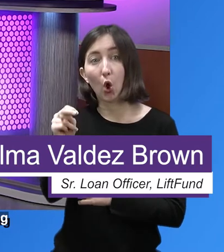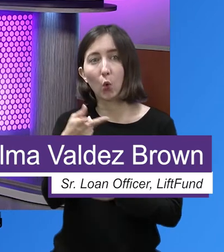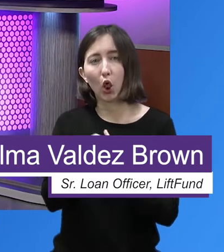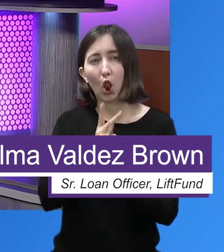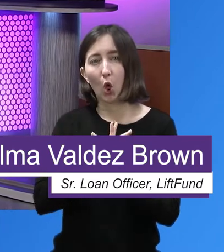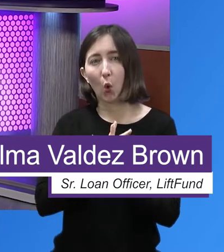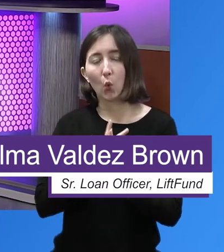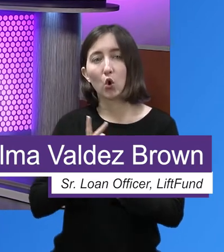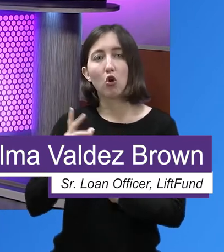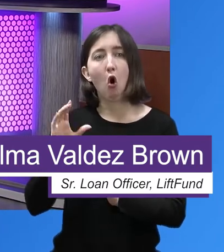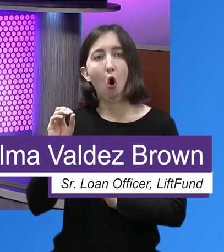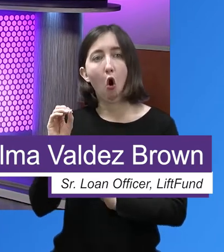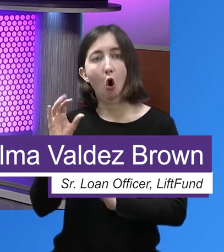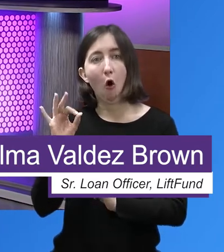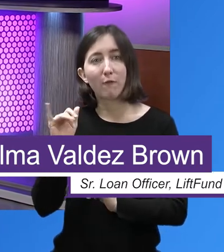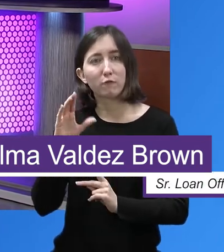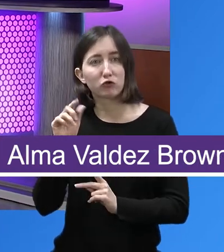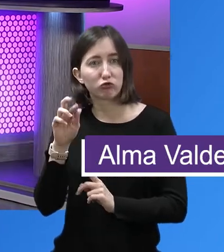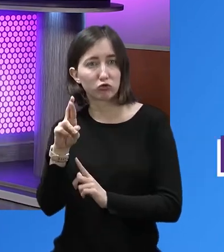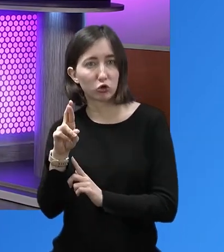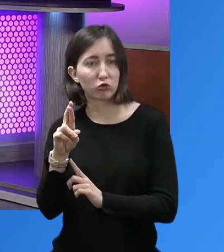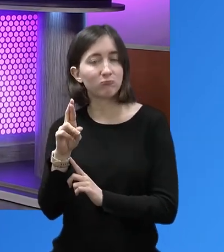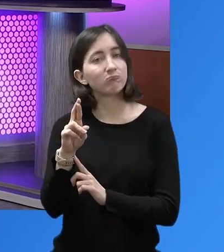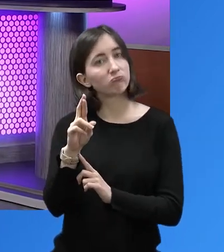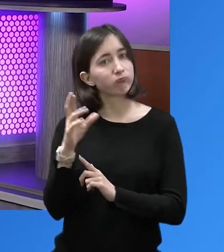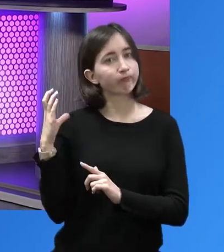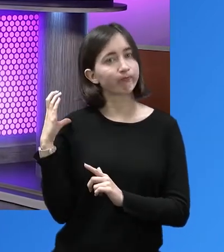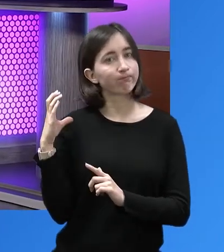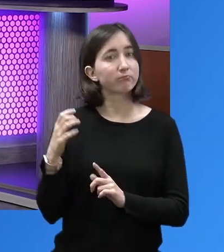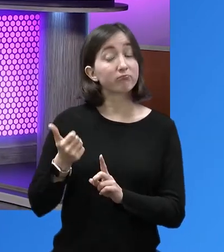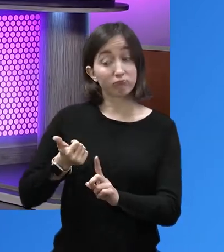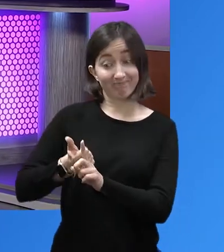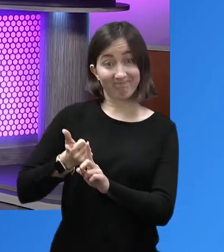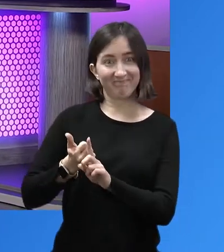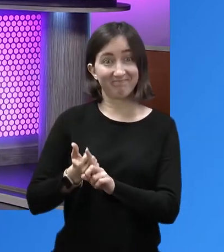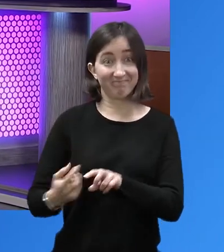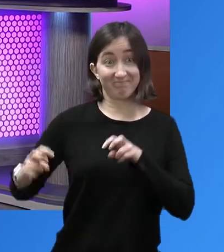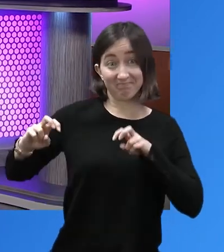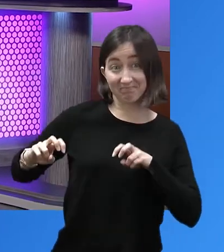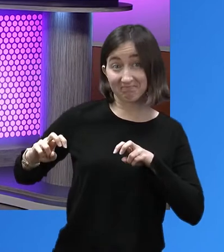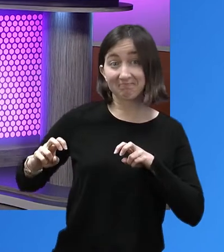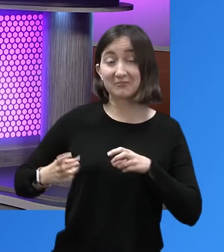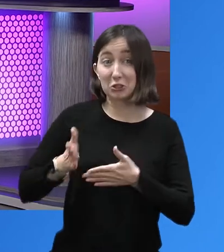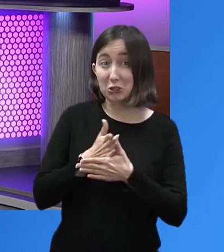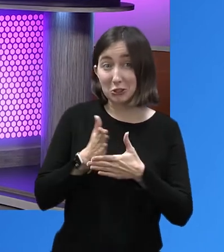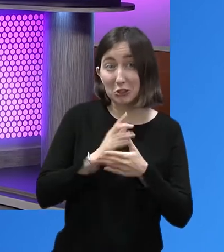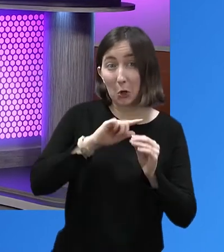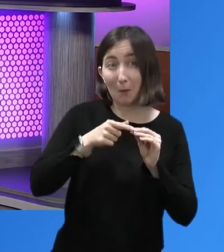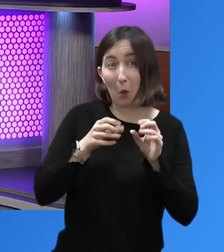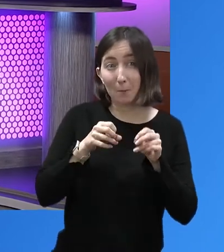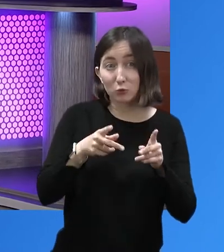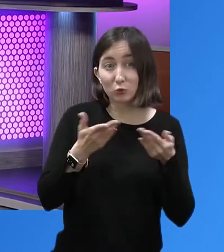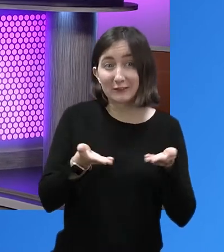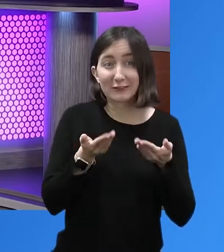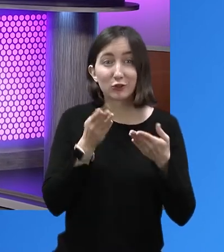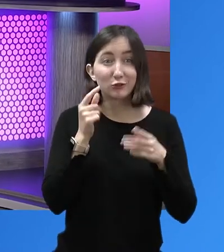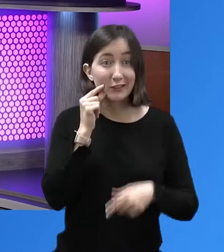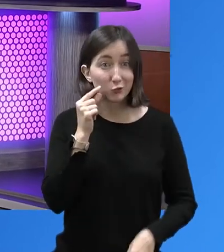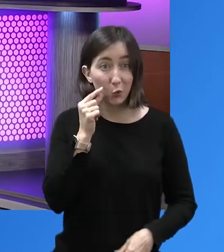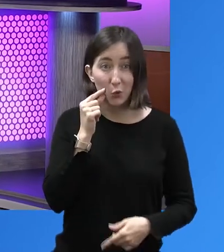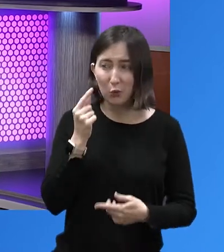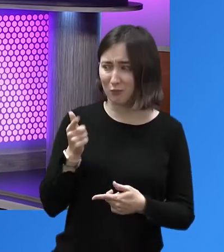share and showcase what are the opportunities here in San Antonio. Alma, you've been with us now 13 years.